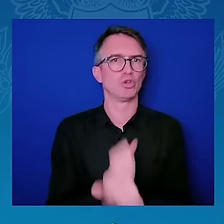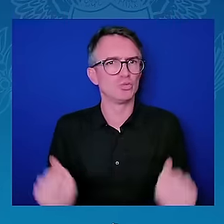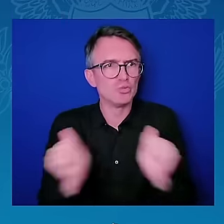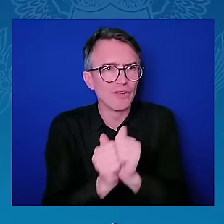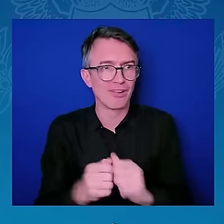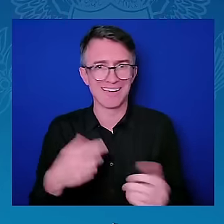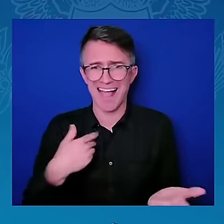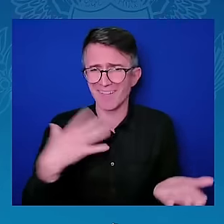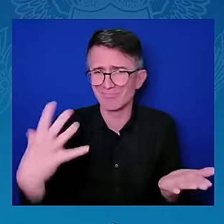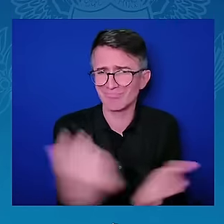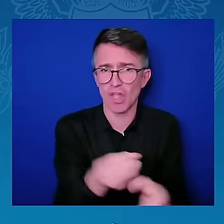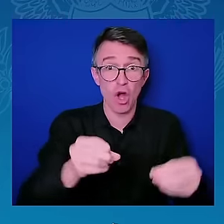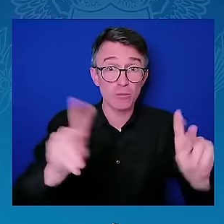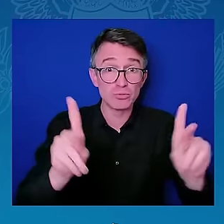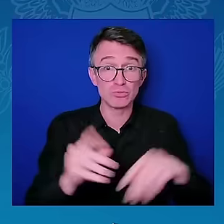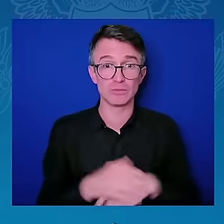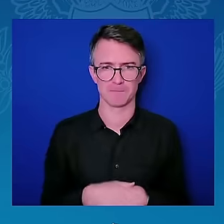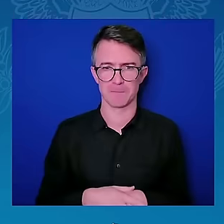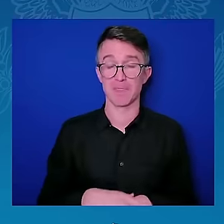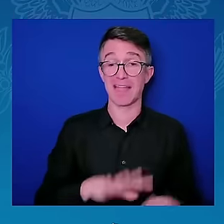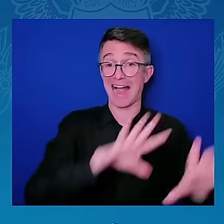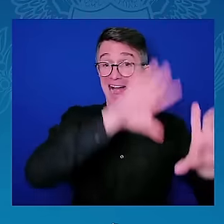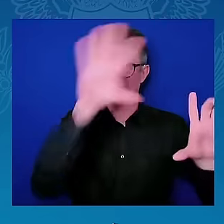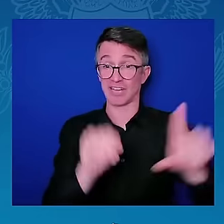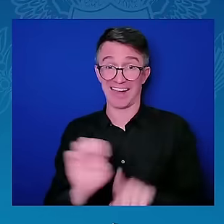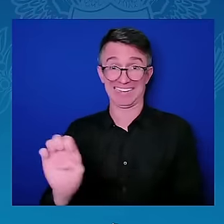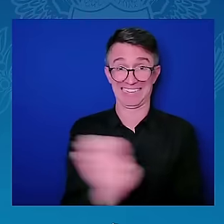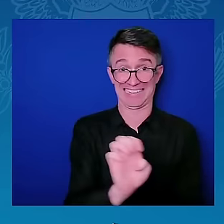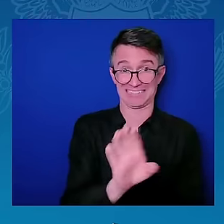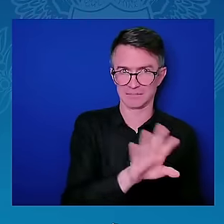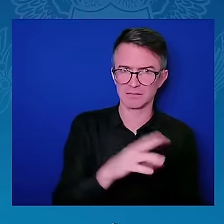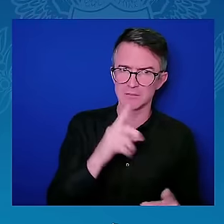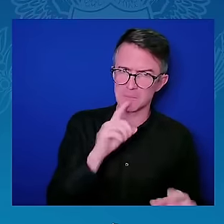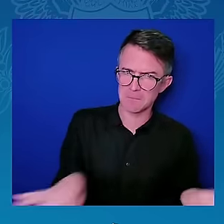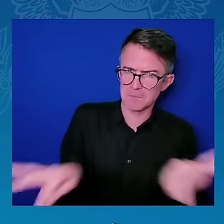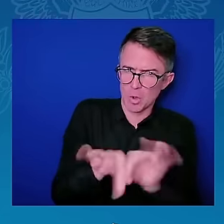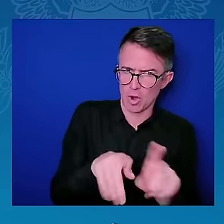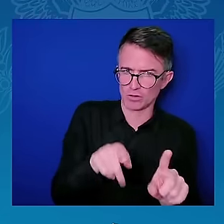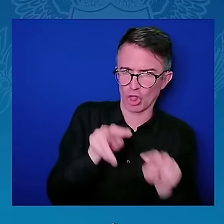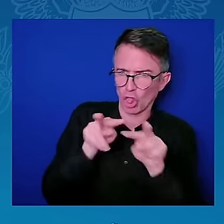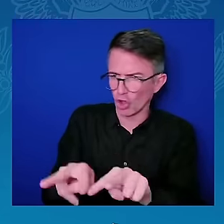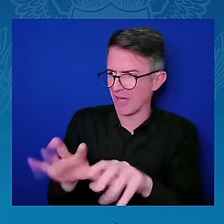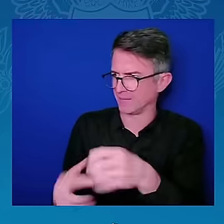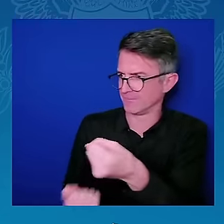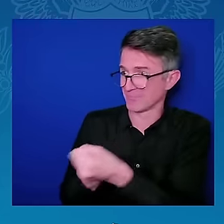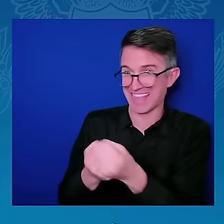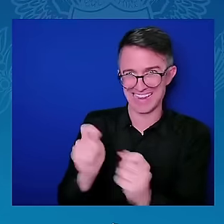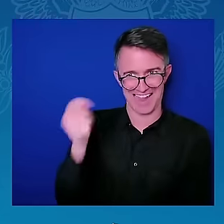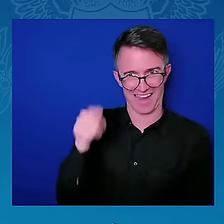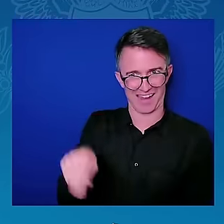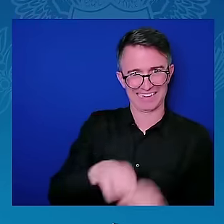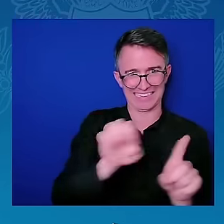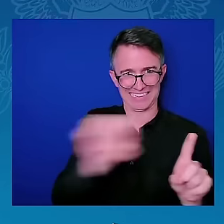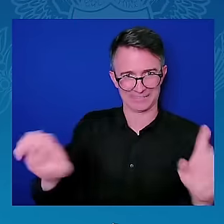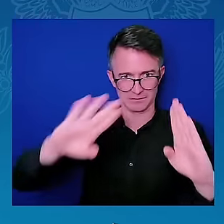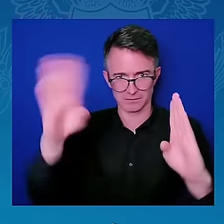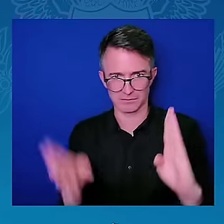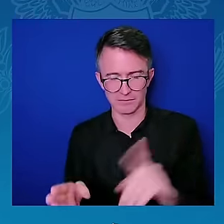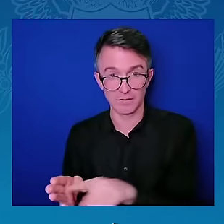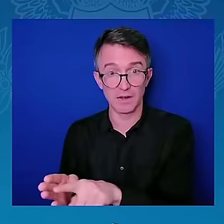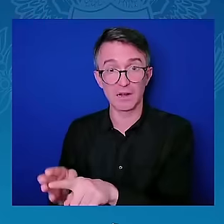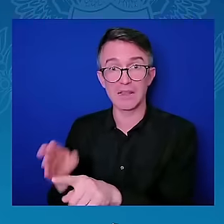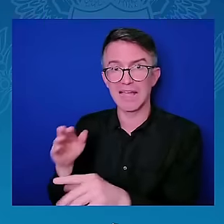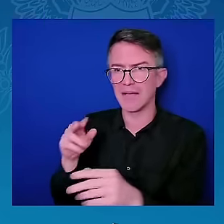fastest growing economies. And with a young entrepreneurial population and talented workforce, it's increasingly a